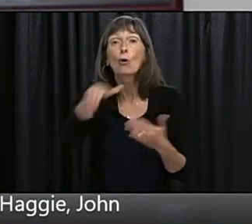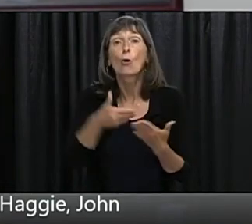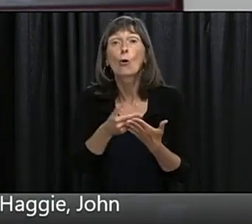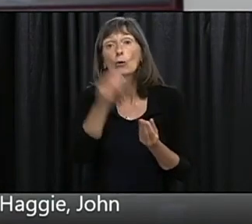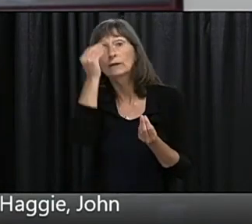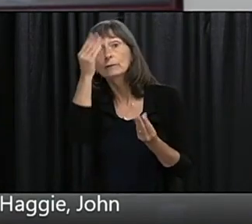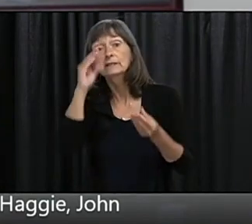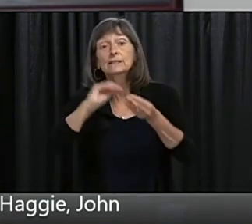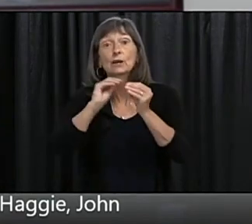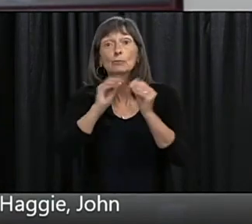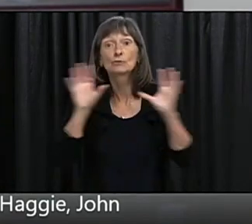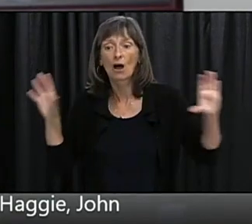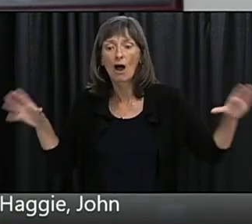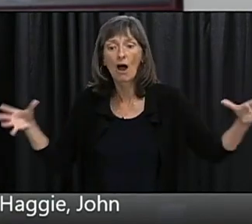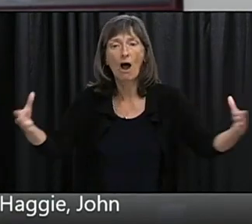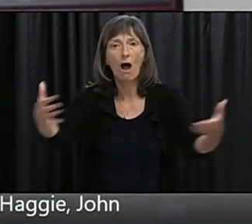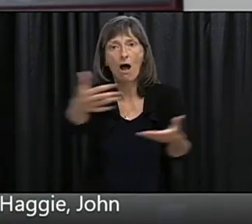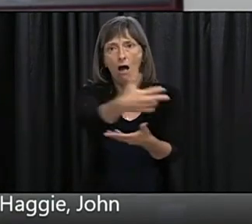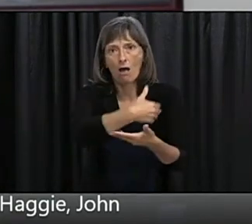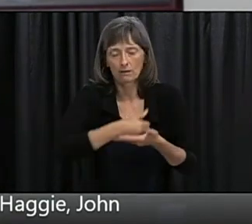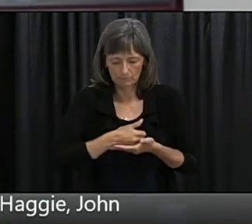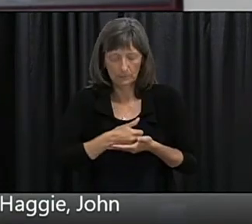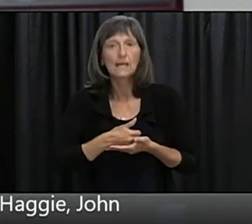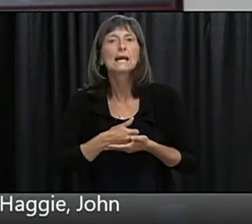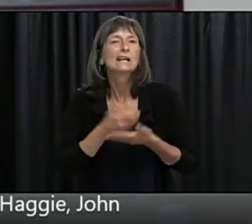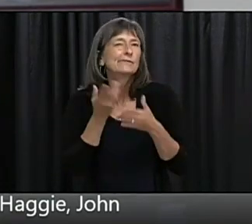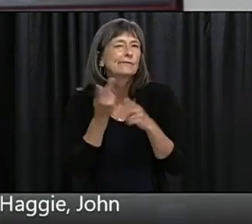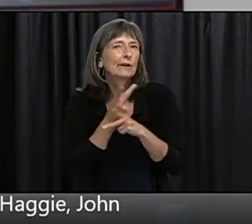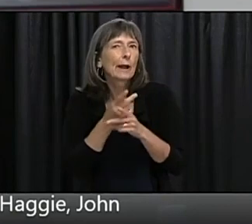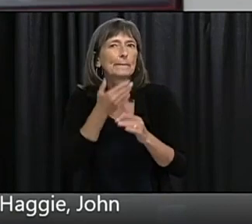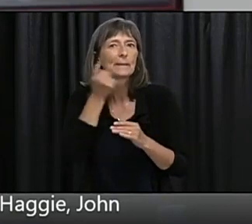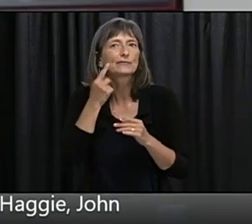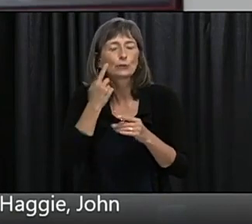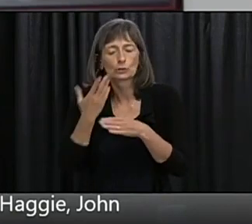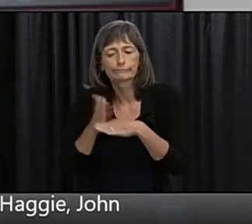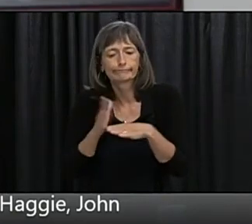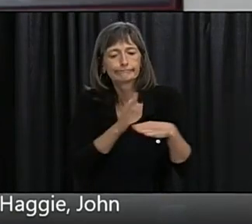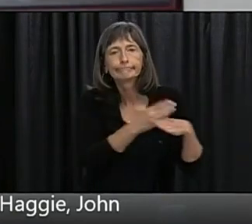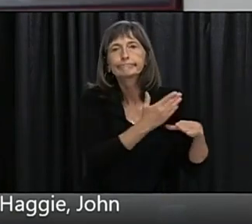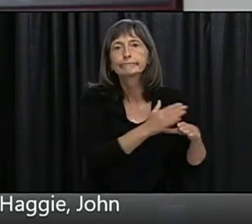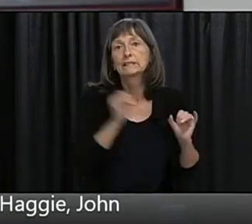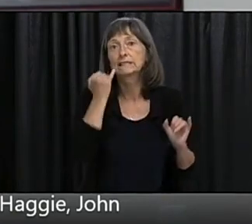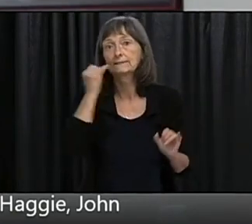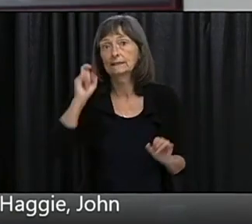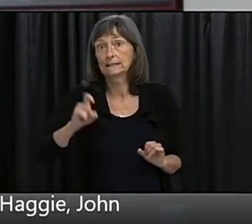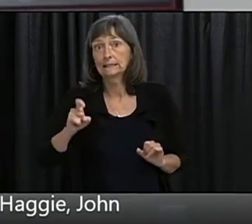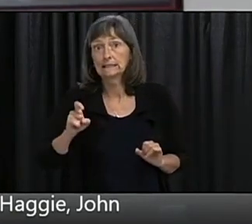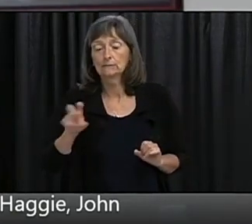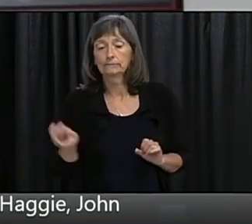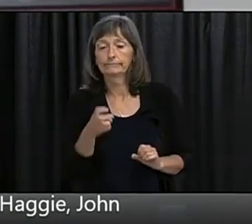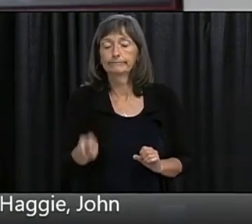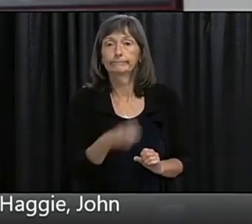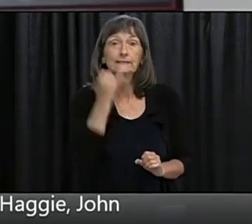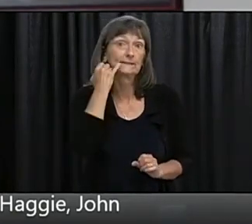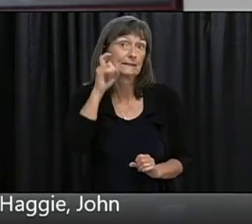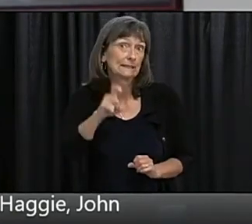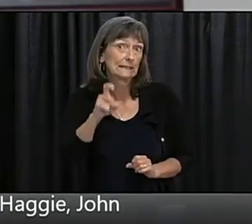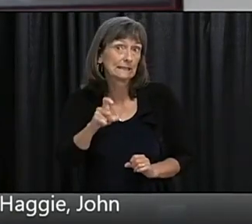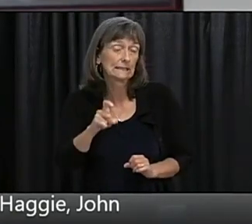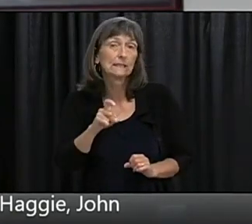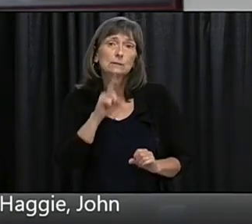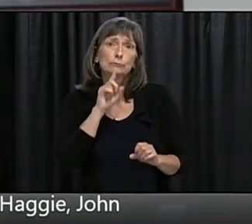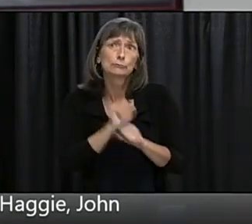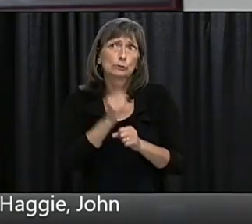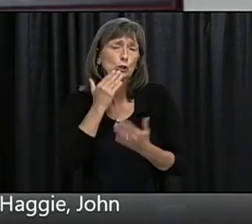beyond those specialists that are clinic based in a regional health authority all of the time the